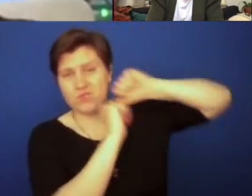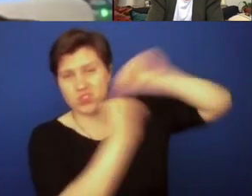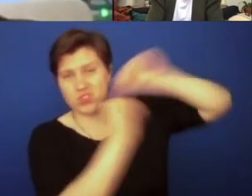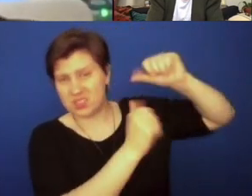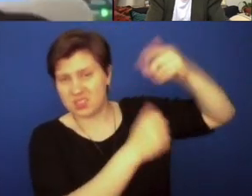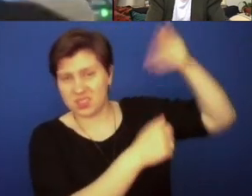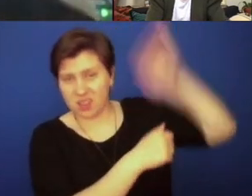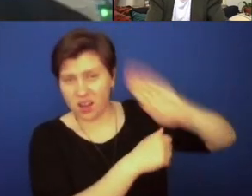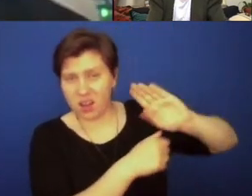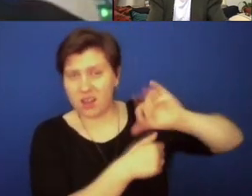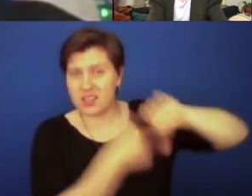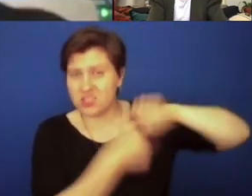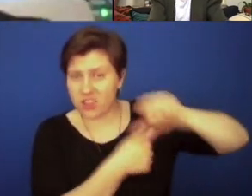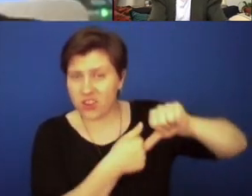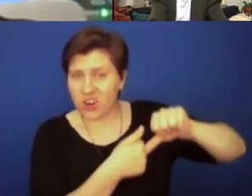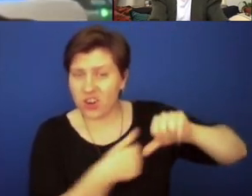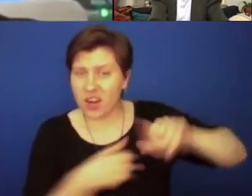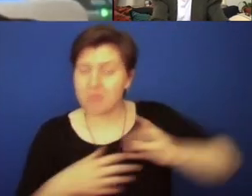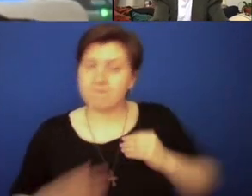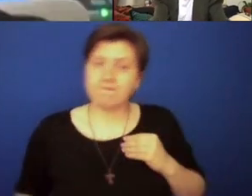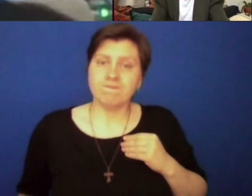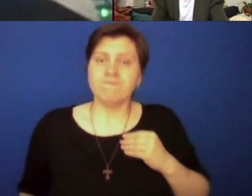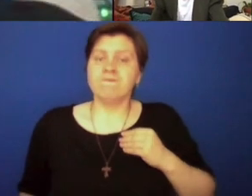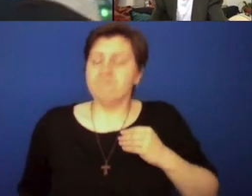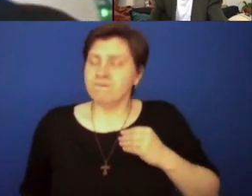another, uh, and own up to that, um,